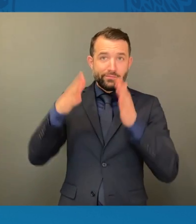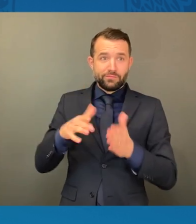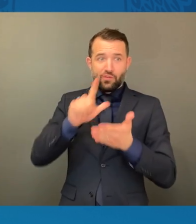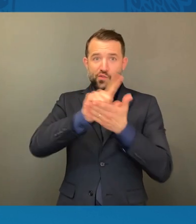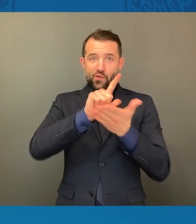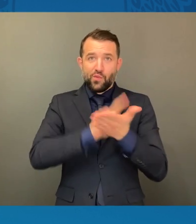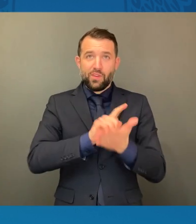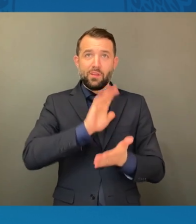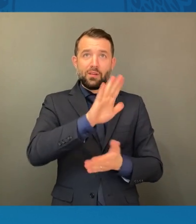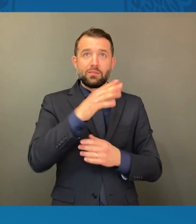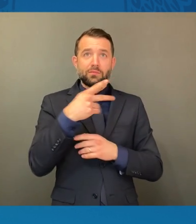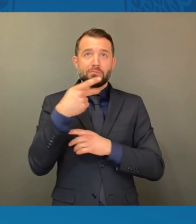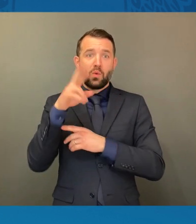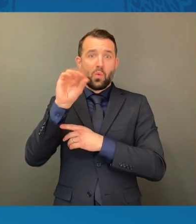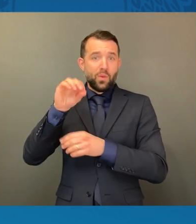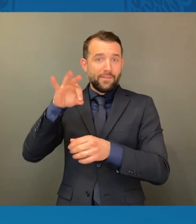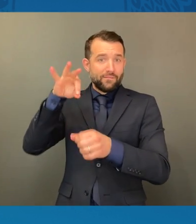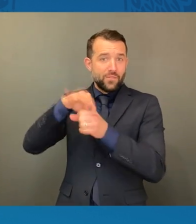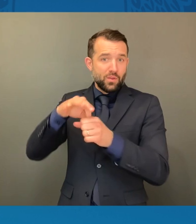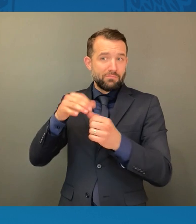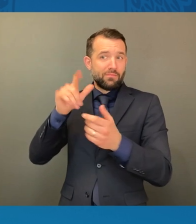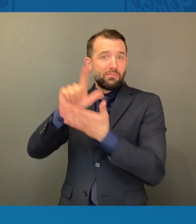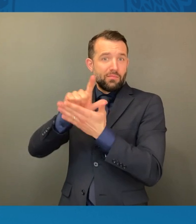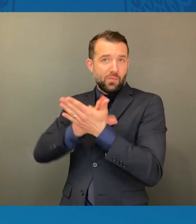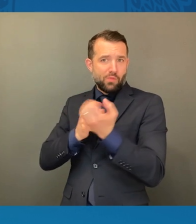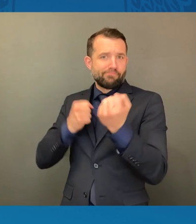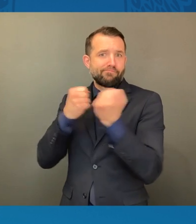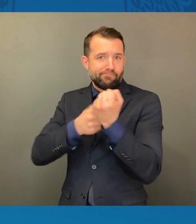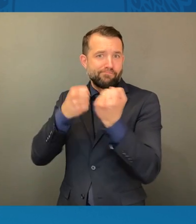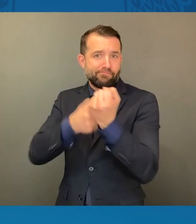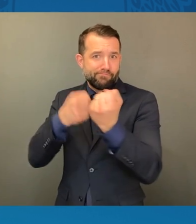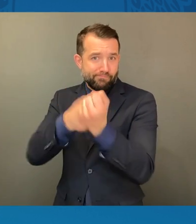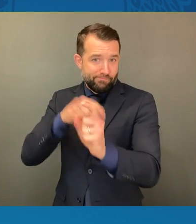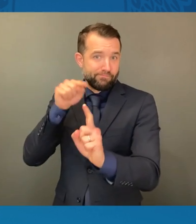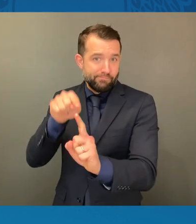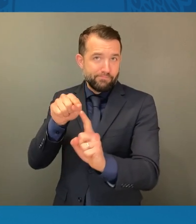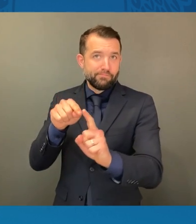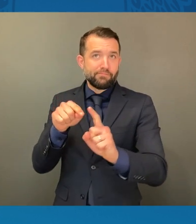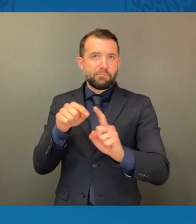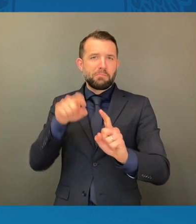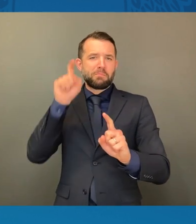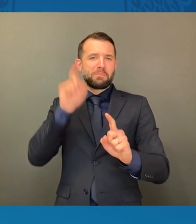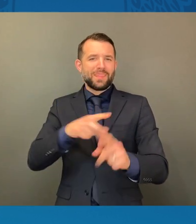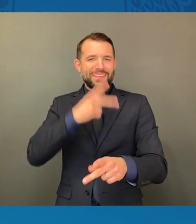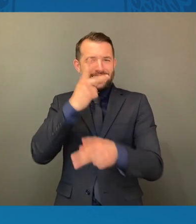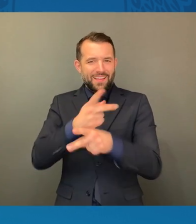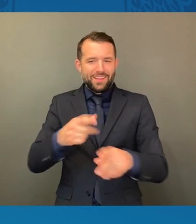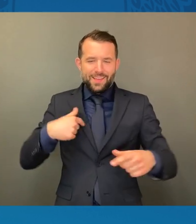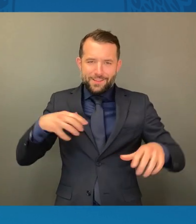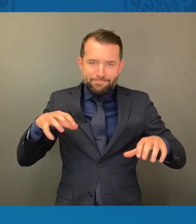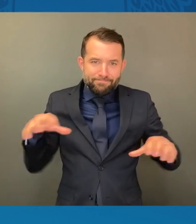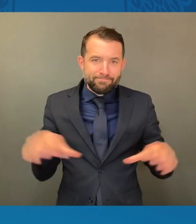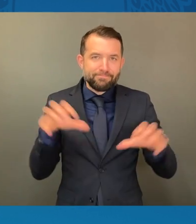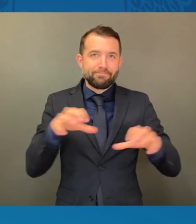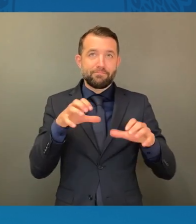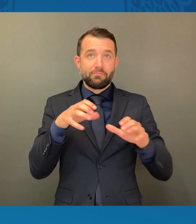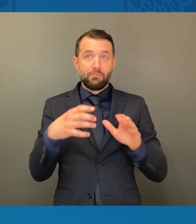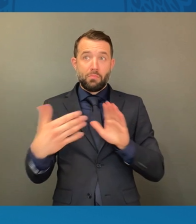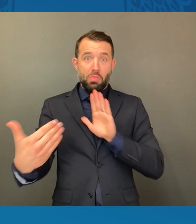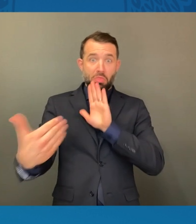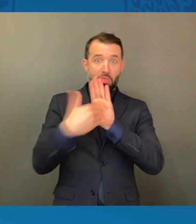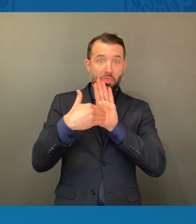and that we keep fighting to prevent the passage of anti voter laws.